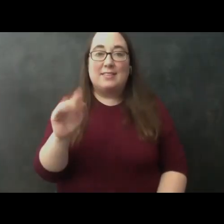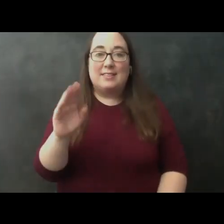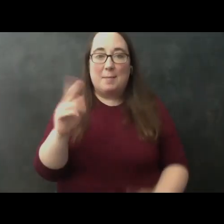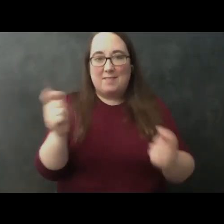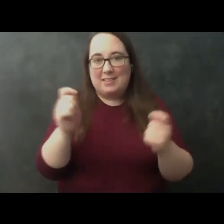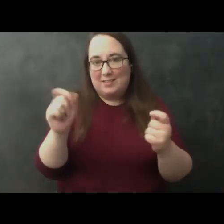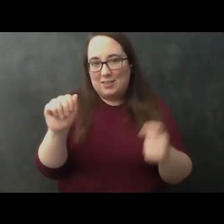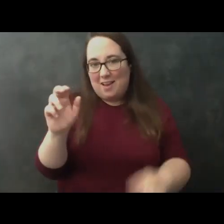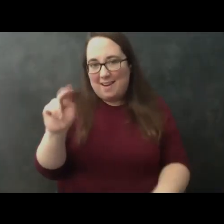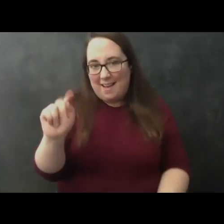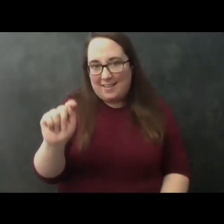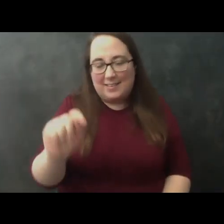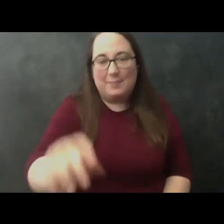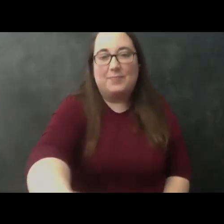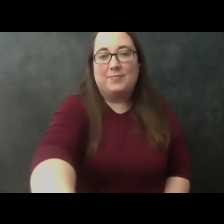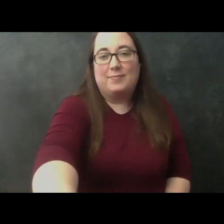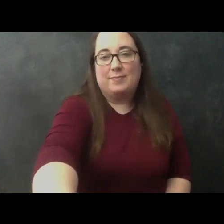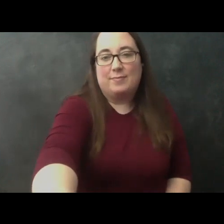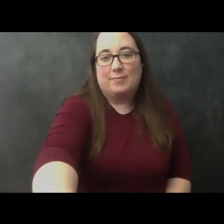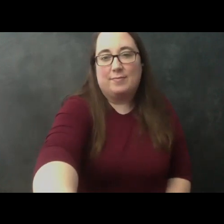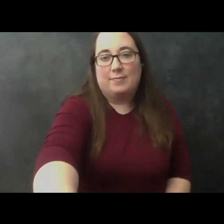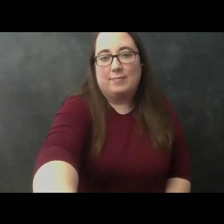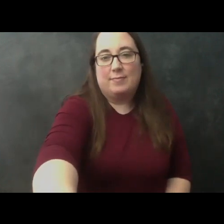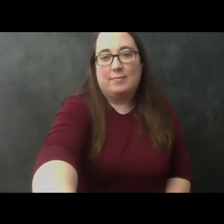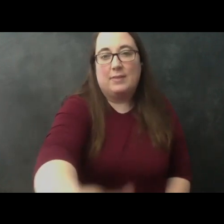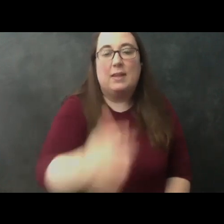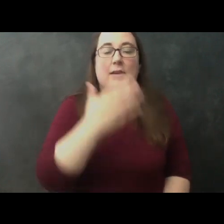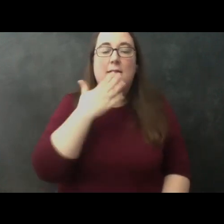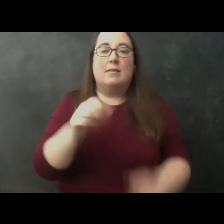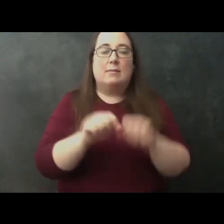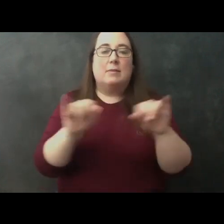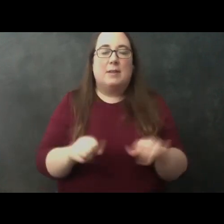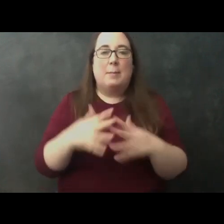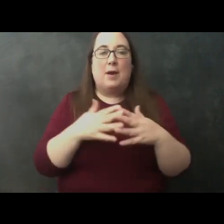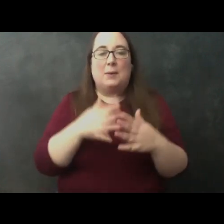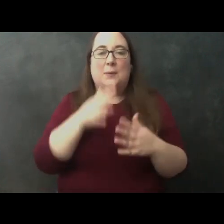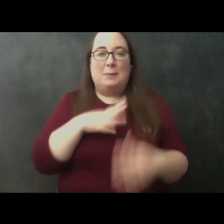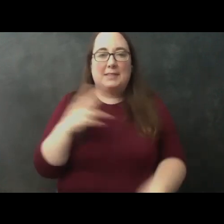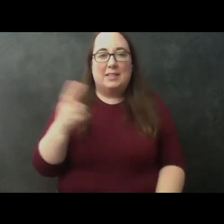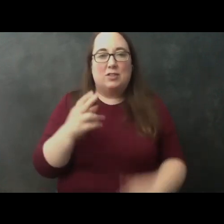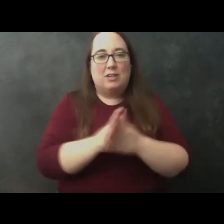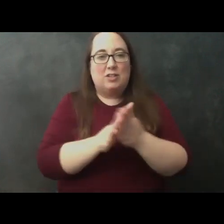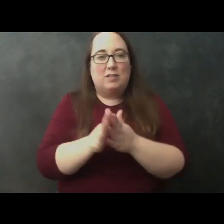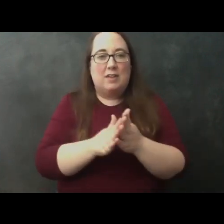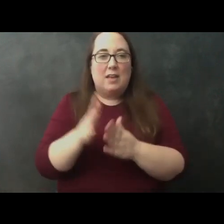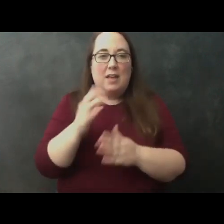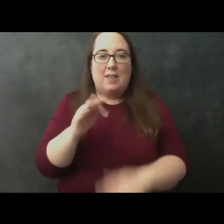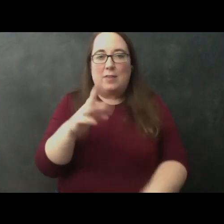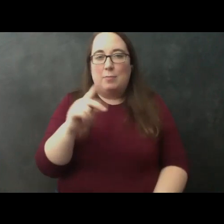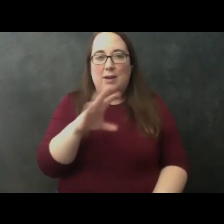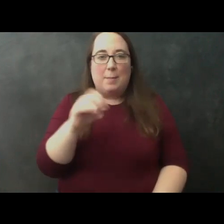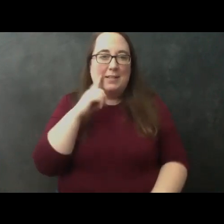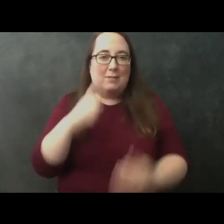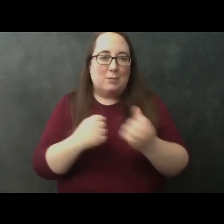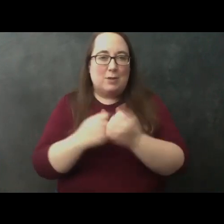I'd also like to give a special thanks to the Smithsonian American Women's History Initiative and the BRIC companies for supporting this project,